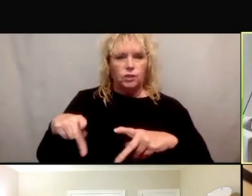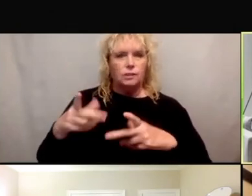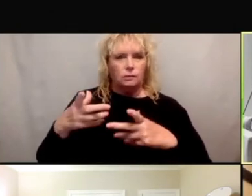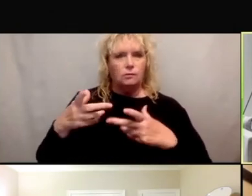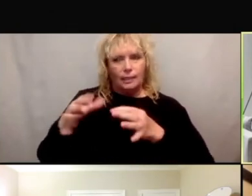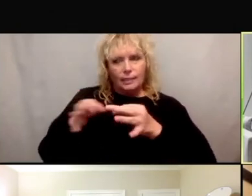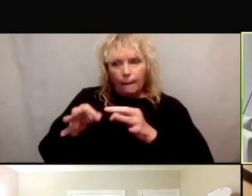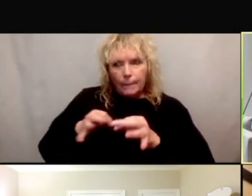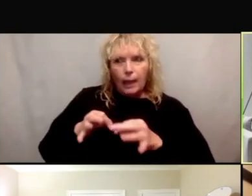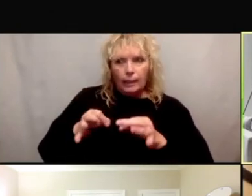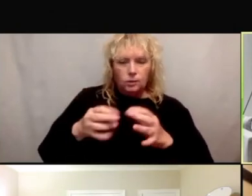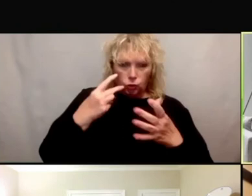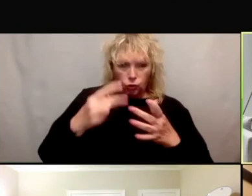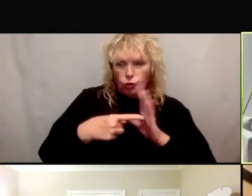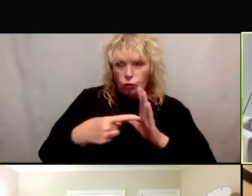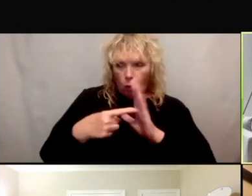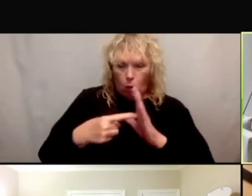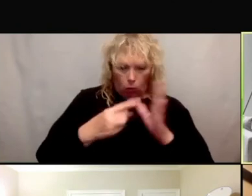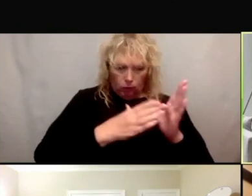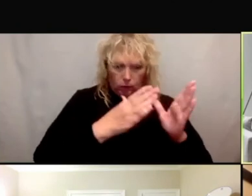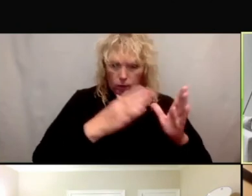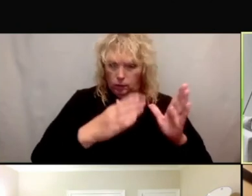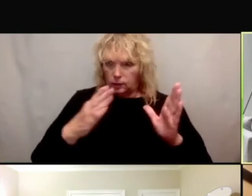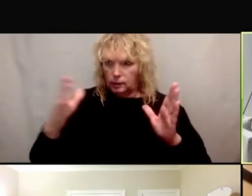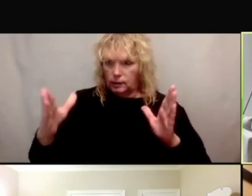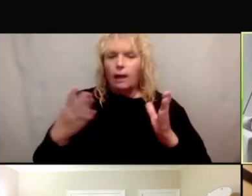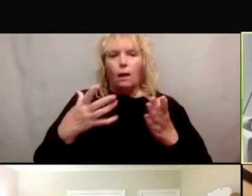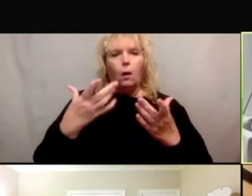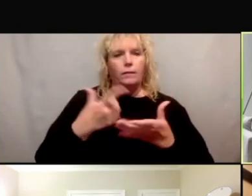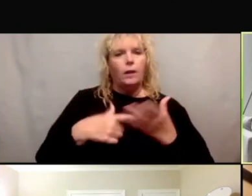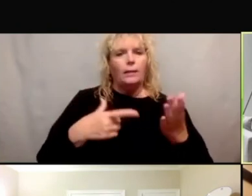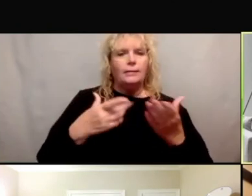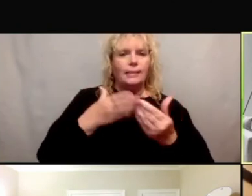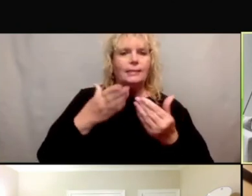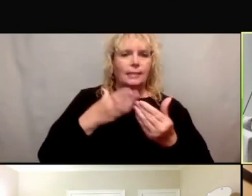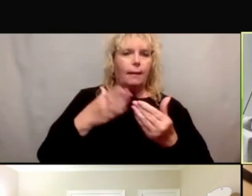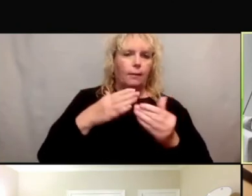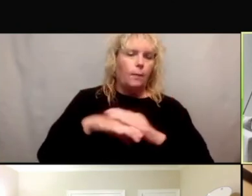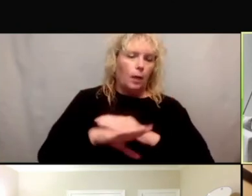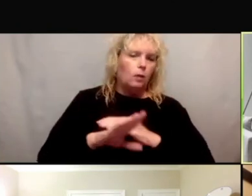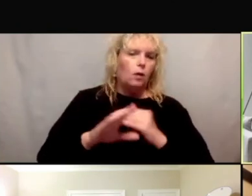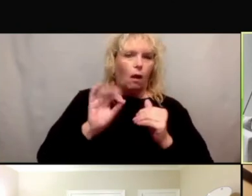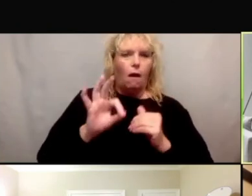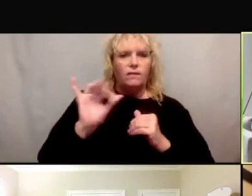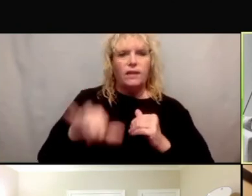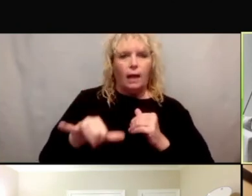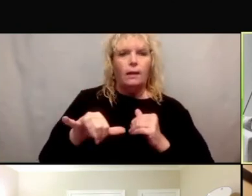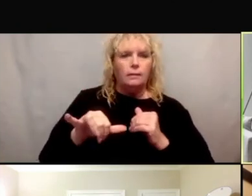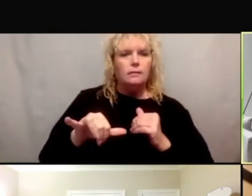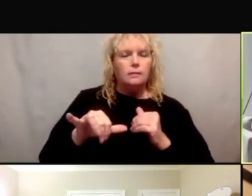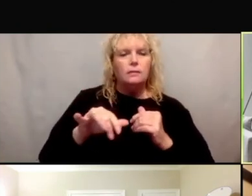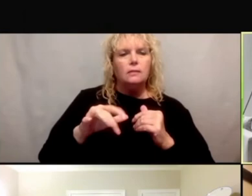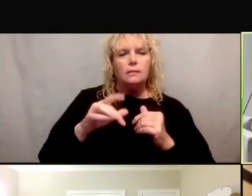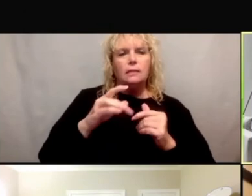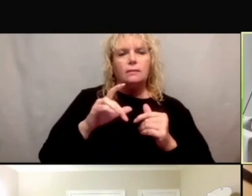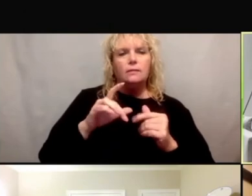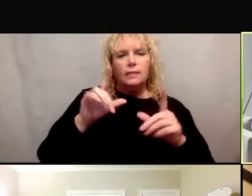really help to increase the usability and acceptability of, of that visit or the platforms that have to be used in the trial.